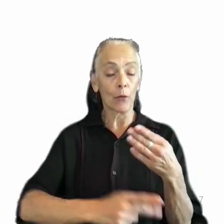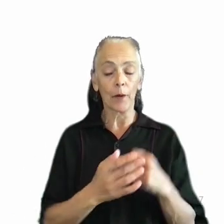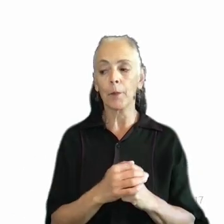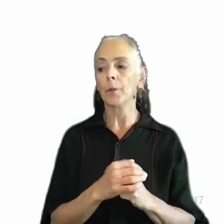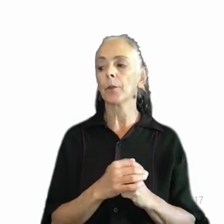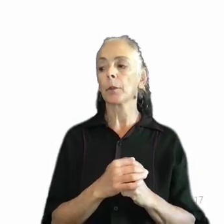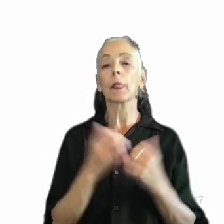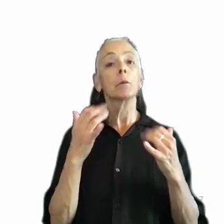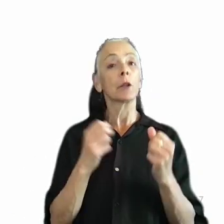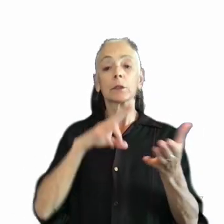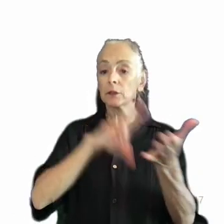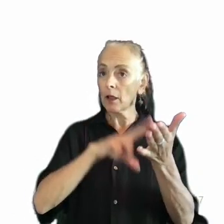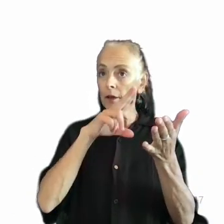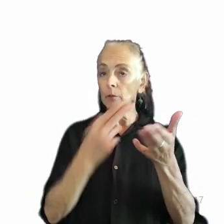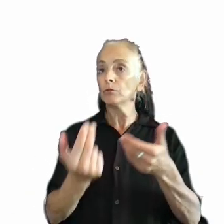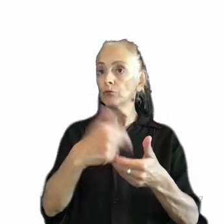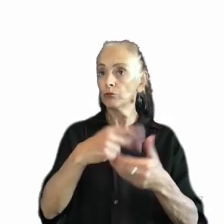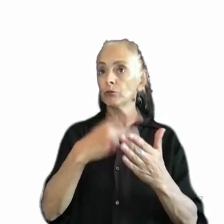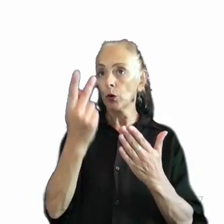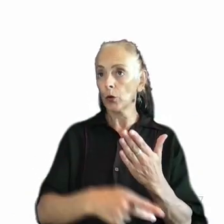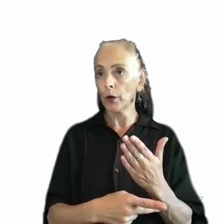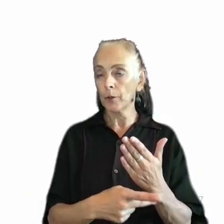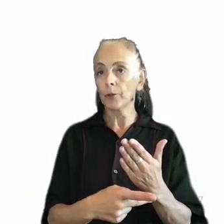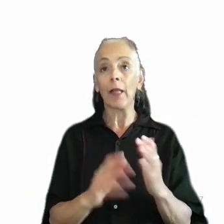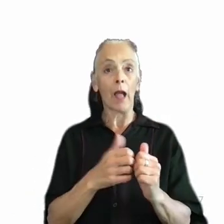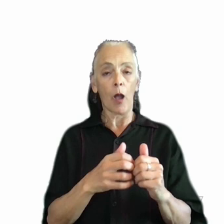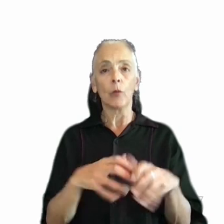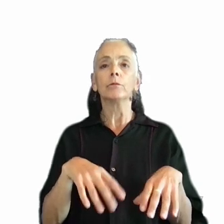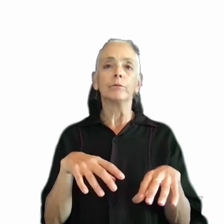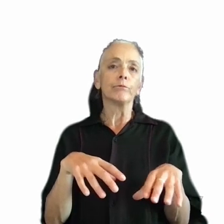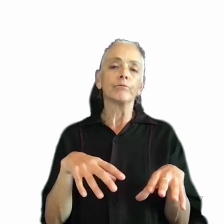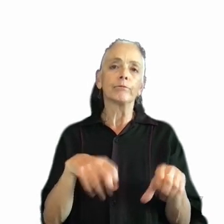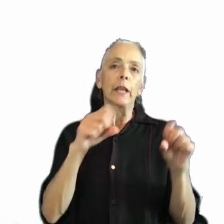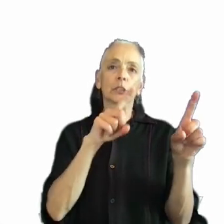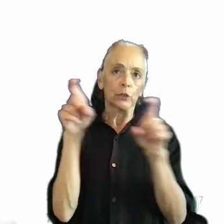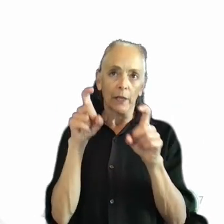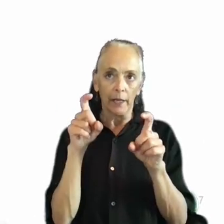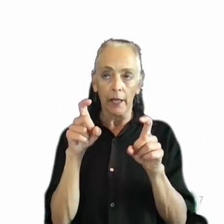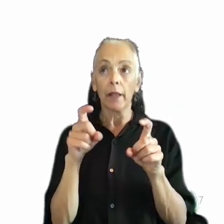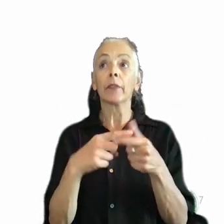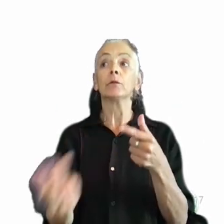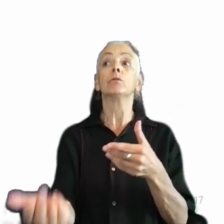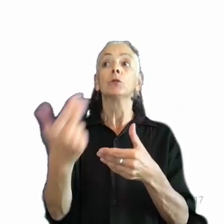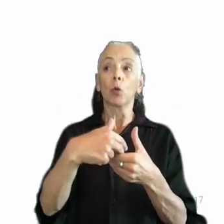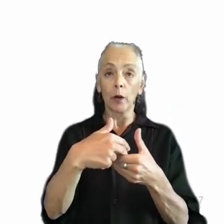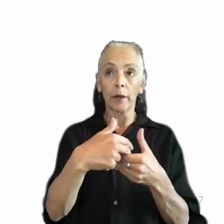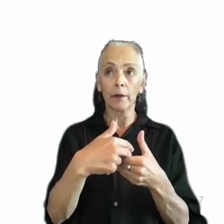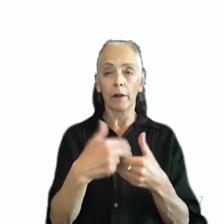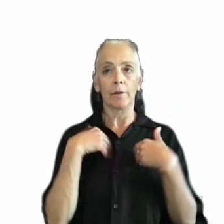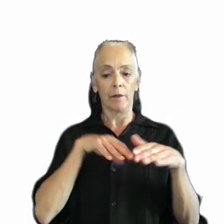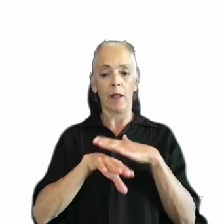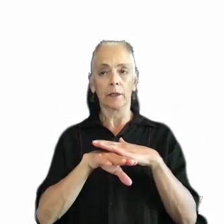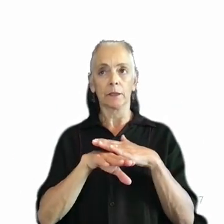Players can sign up for this program by joining through by taking a survey. Once they're joined with this program, they get access to